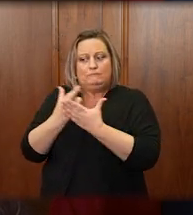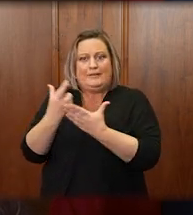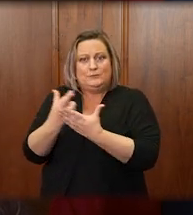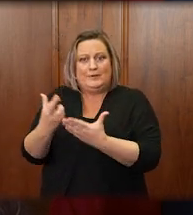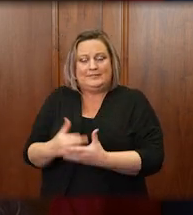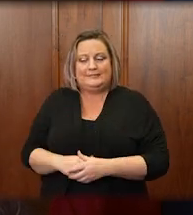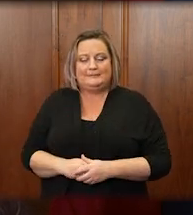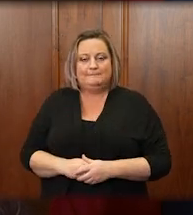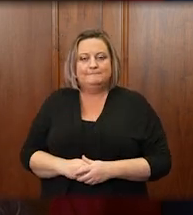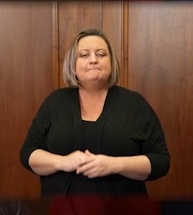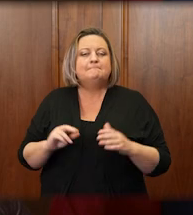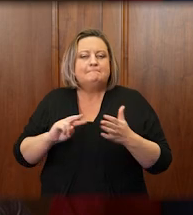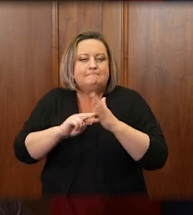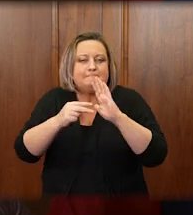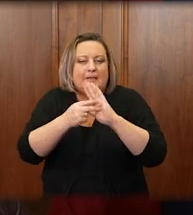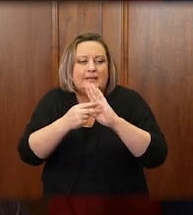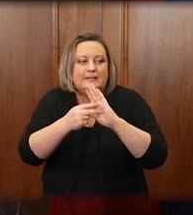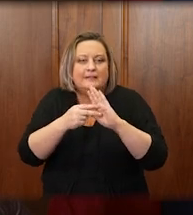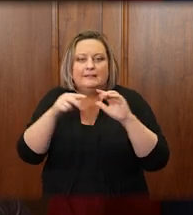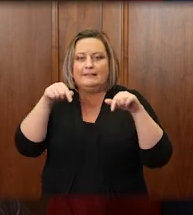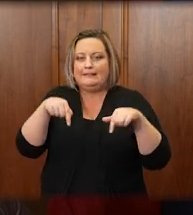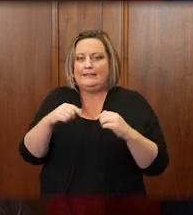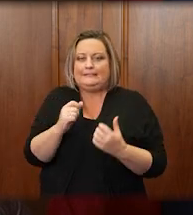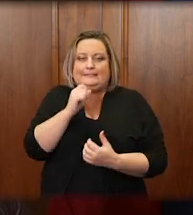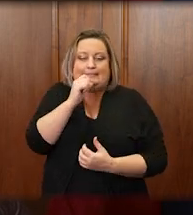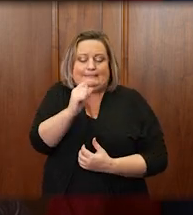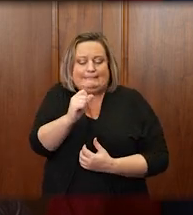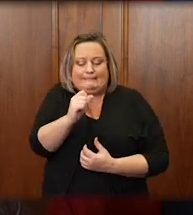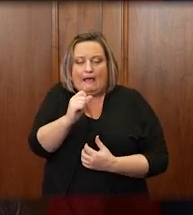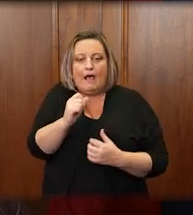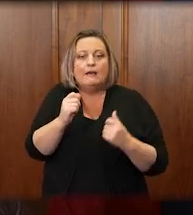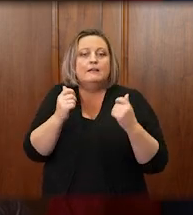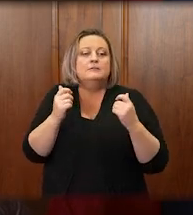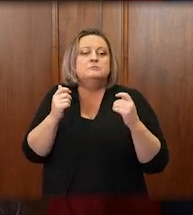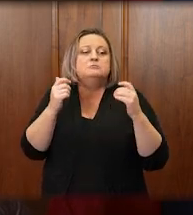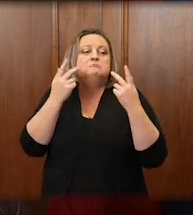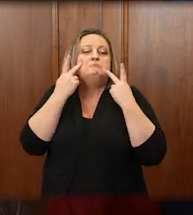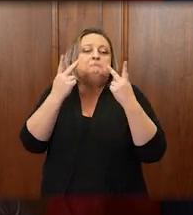In other words, this is not a great time for untested experimentation.